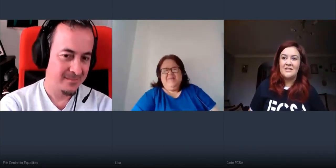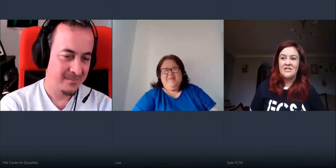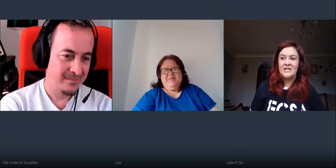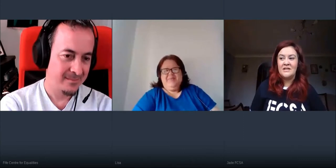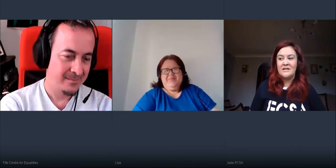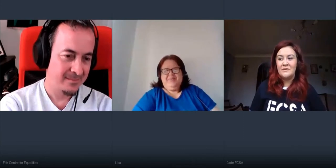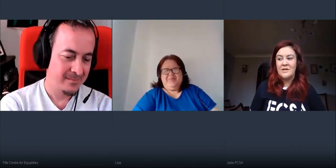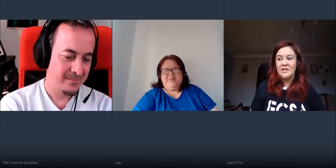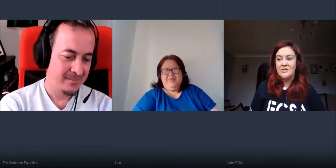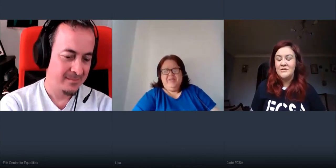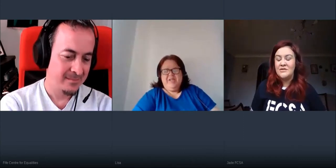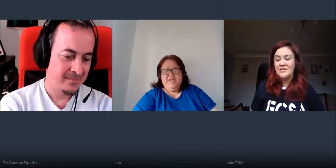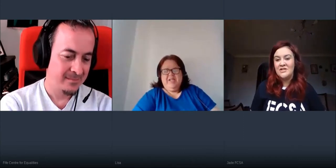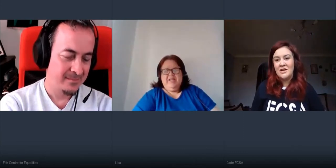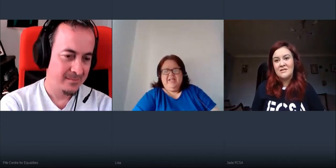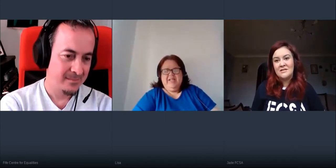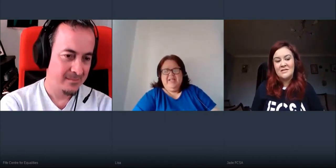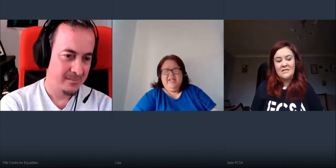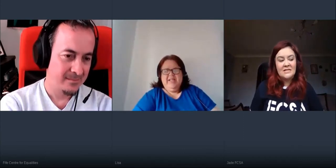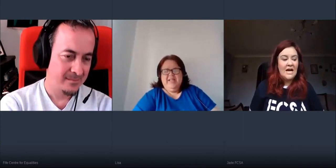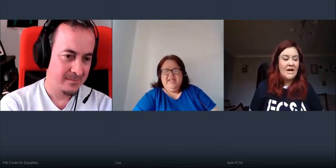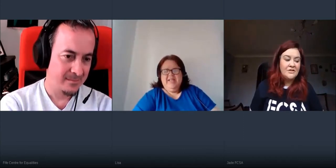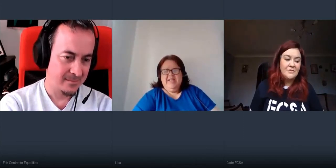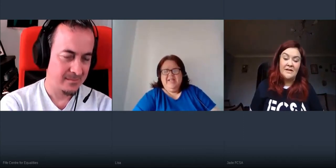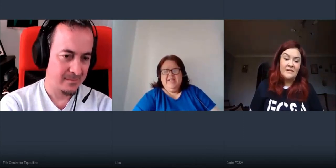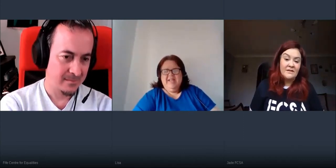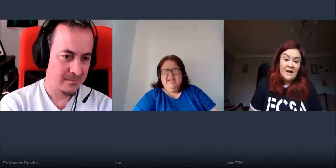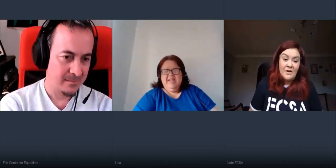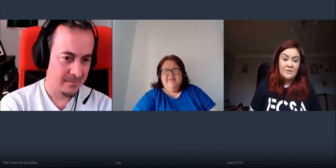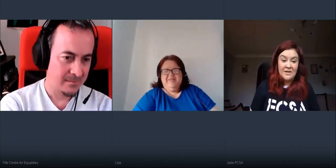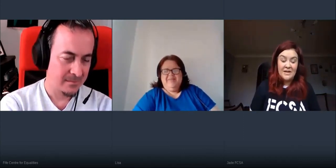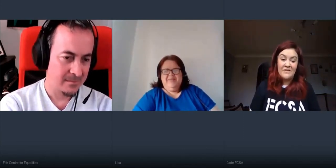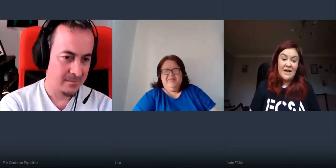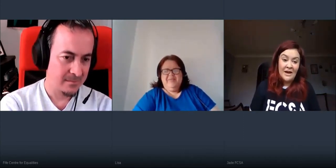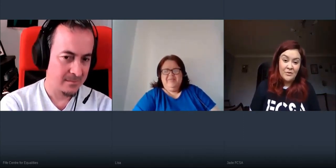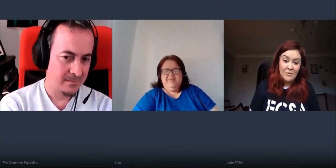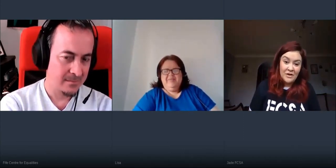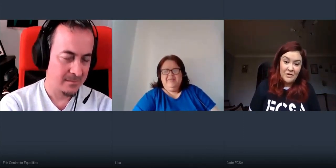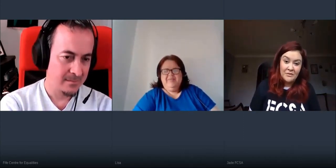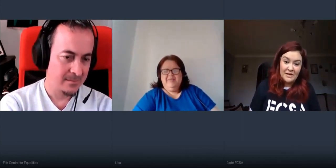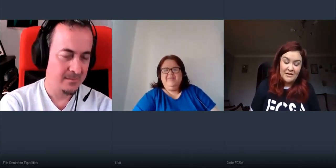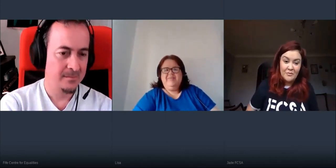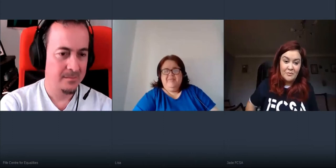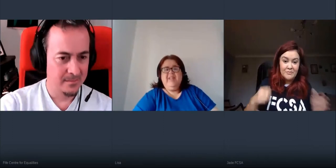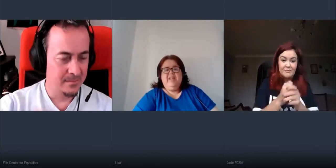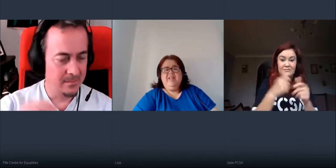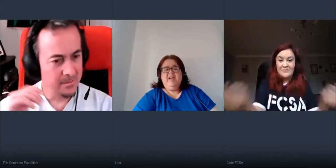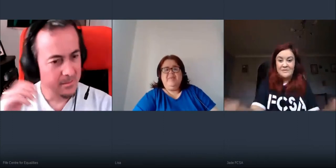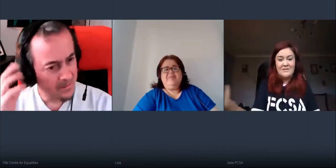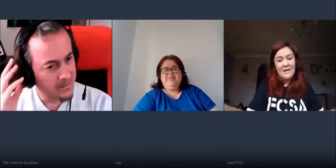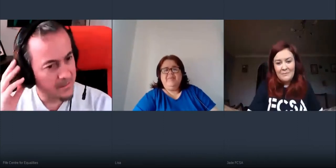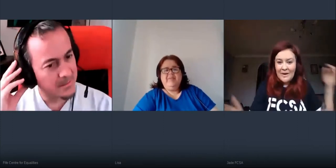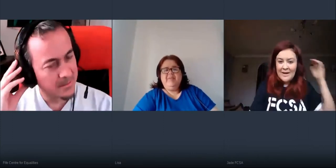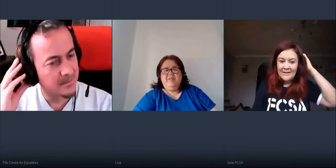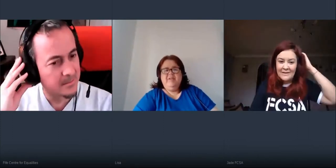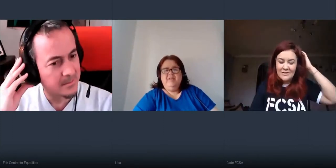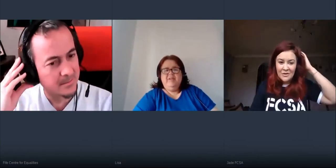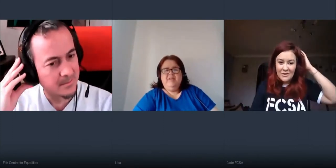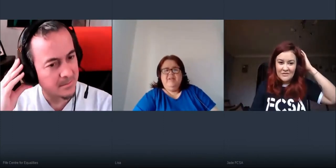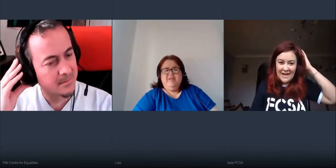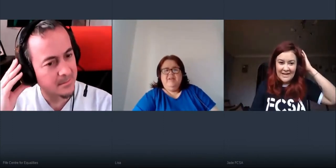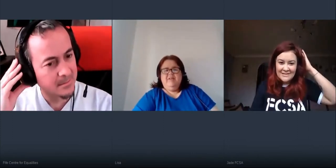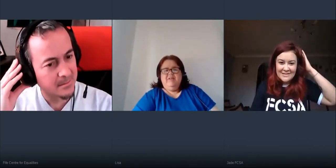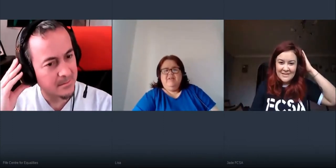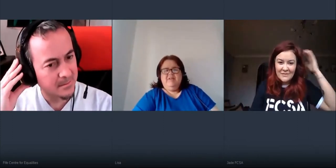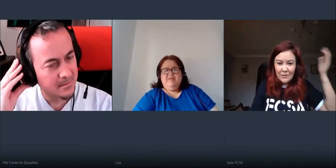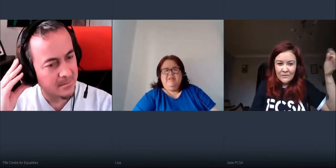last year that we could use it's just how do we how would we give that out without kind of yeah in this sort of